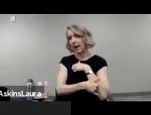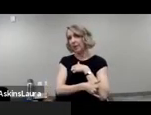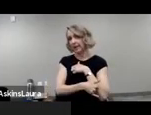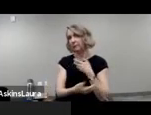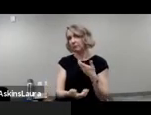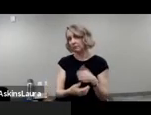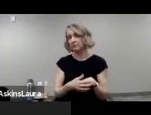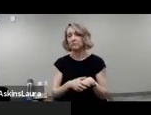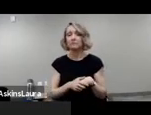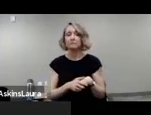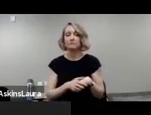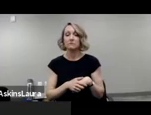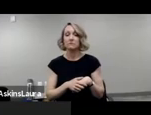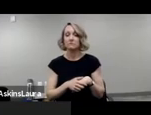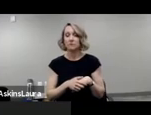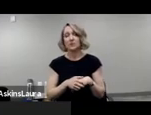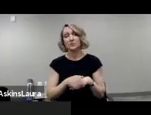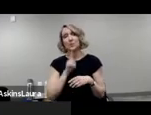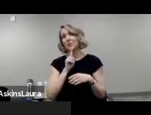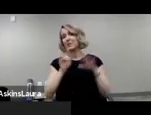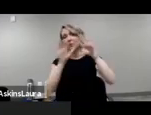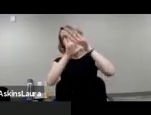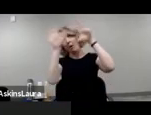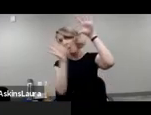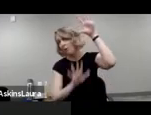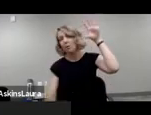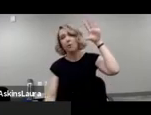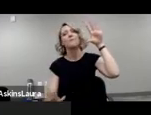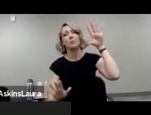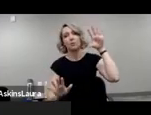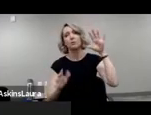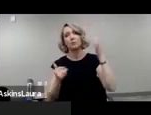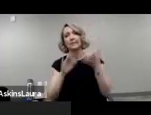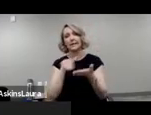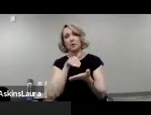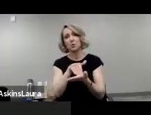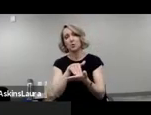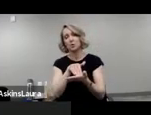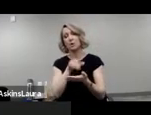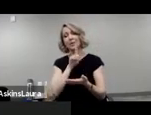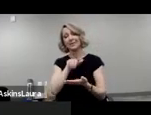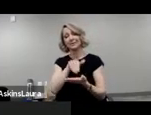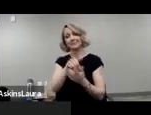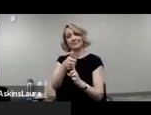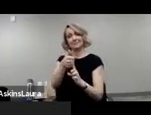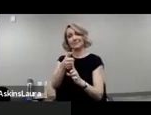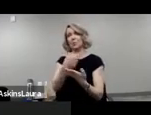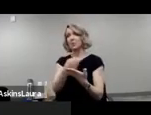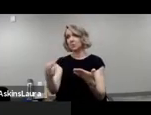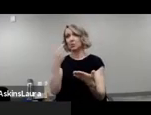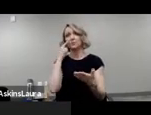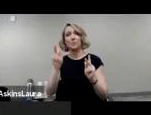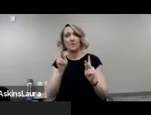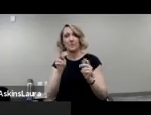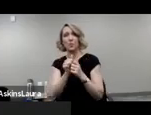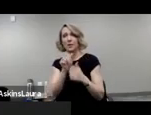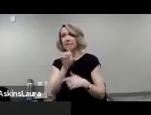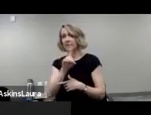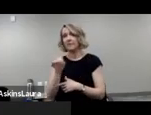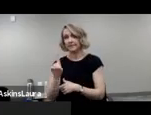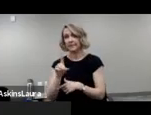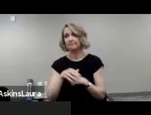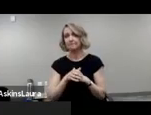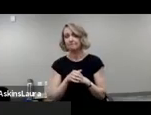So, they are all over the place, and they are the resource for people with developmental disabilities.